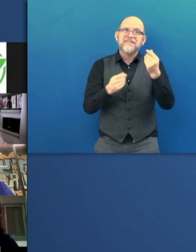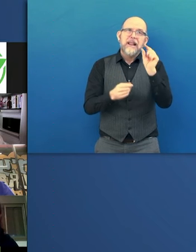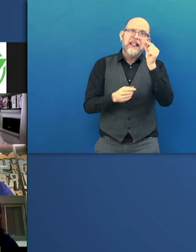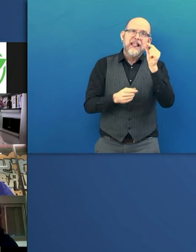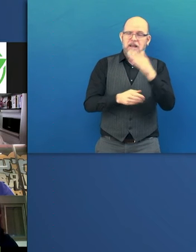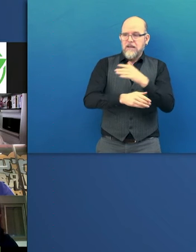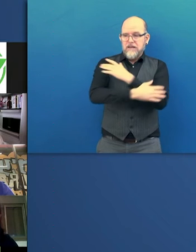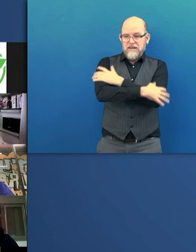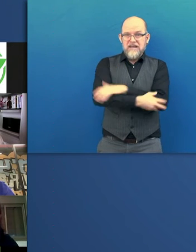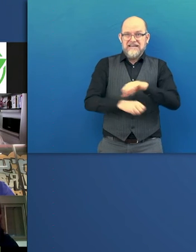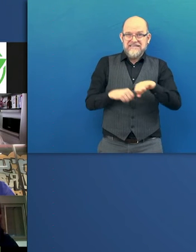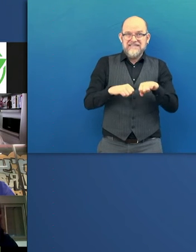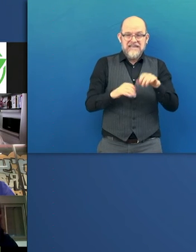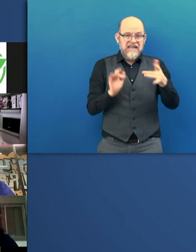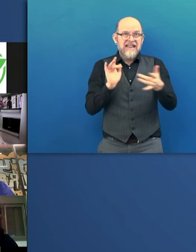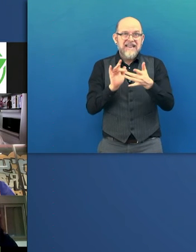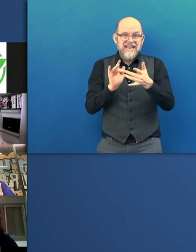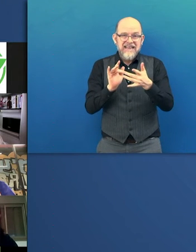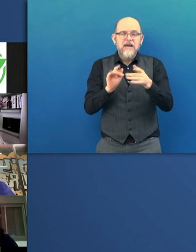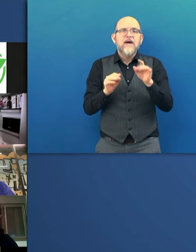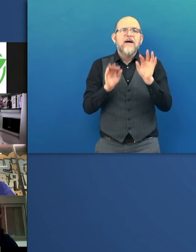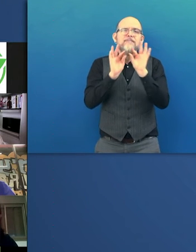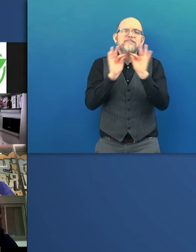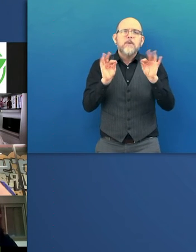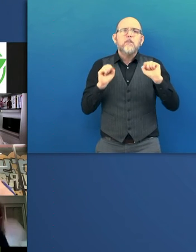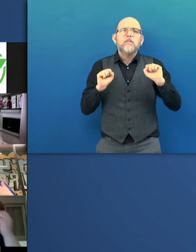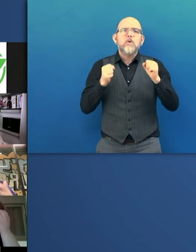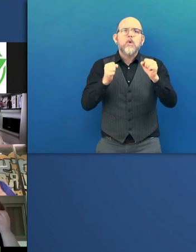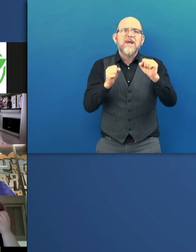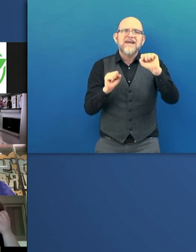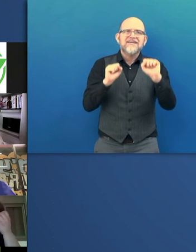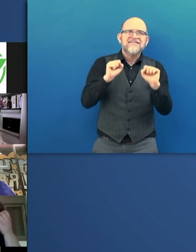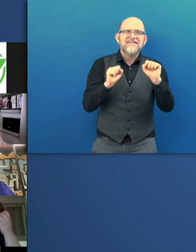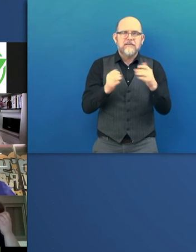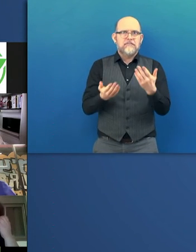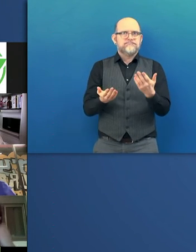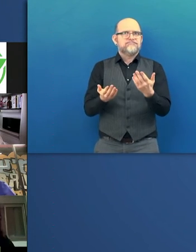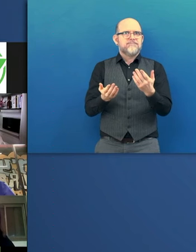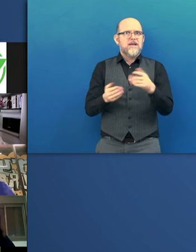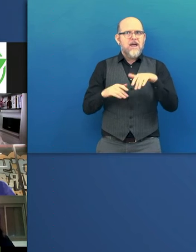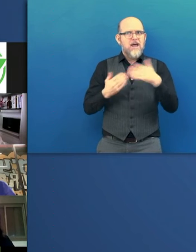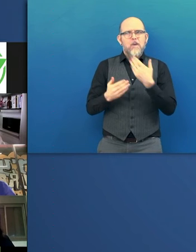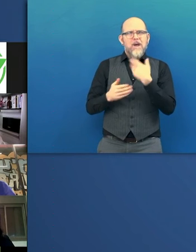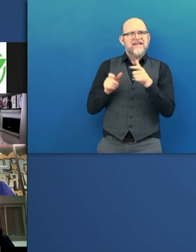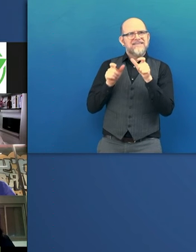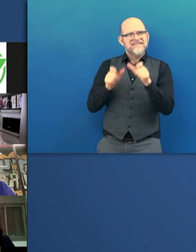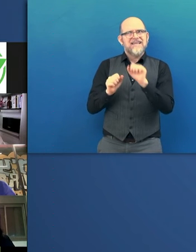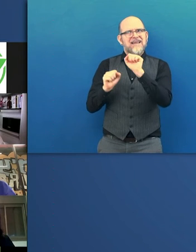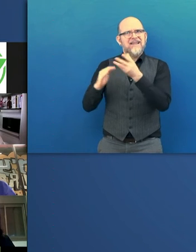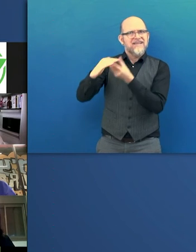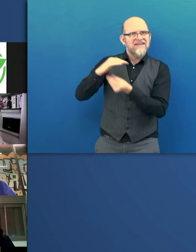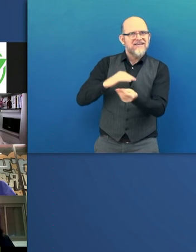fine motor skills and thus are barred from using smart devices.